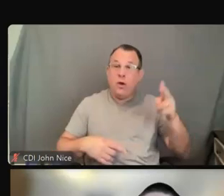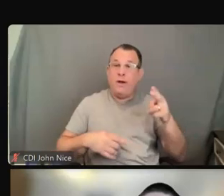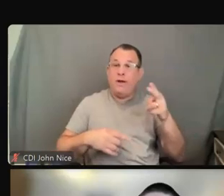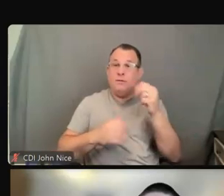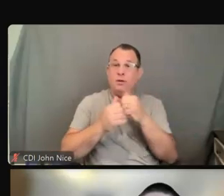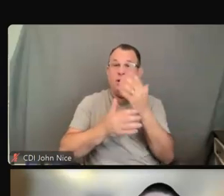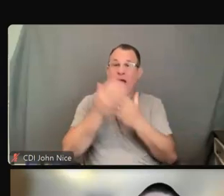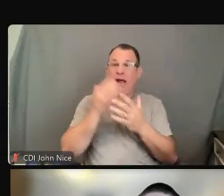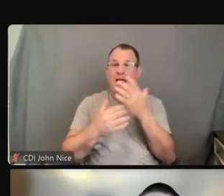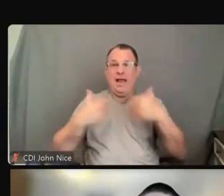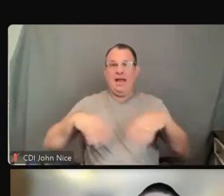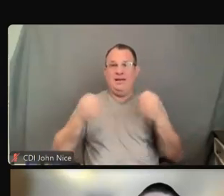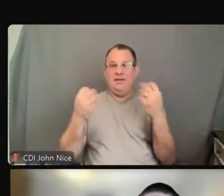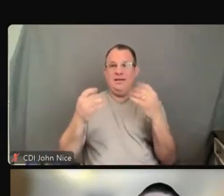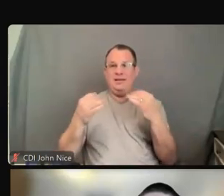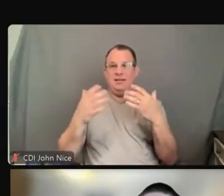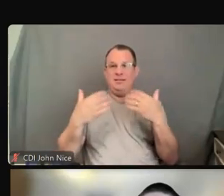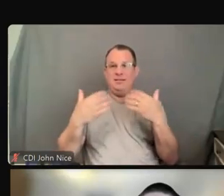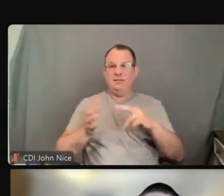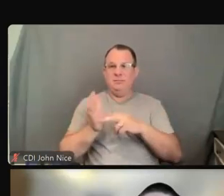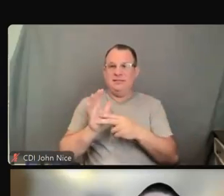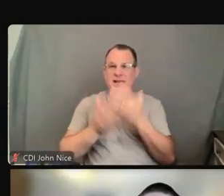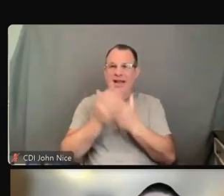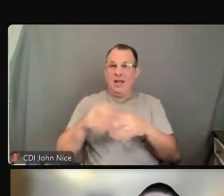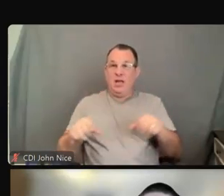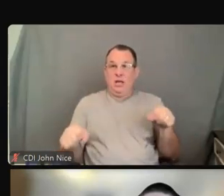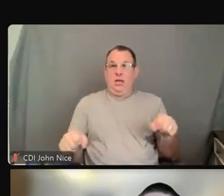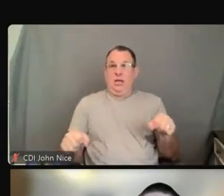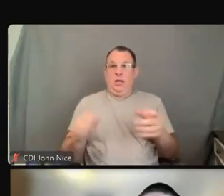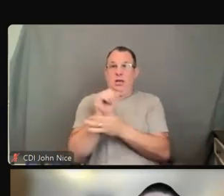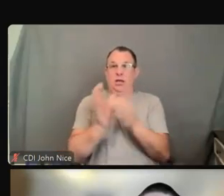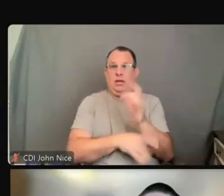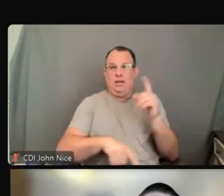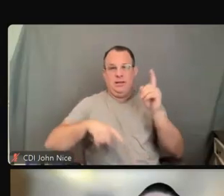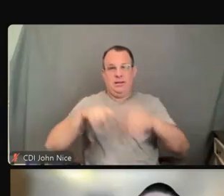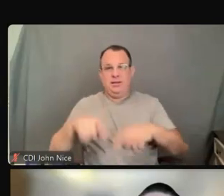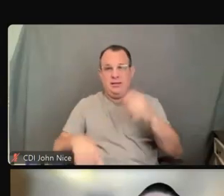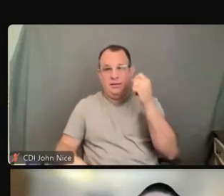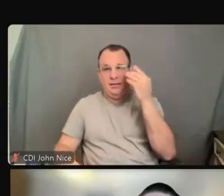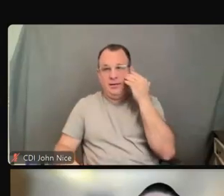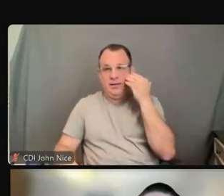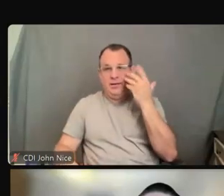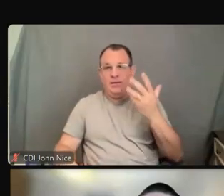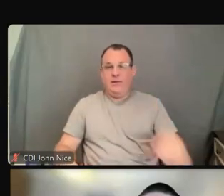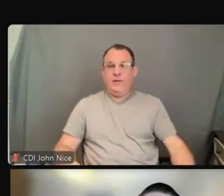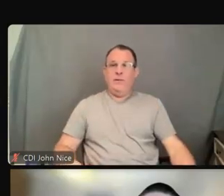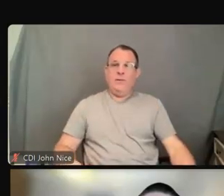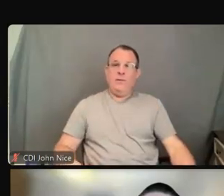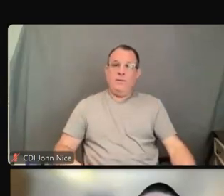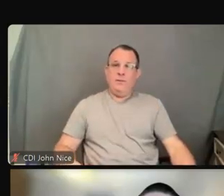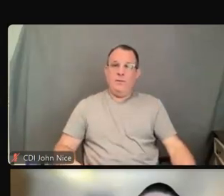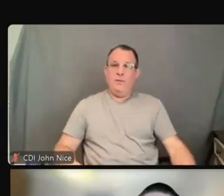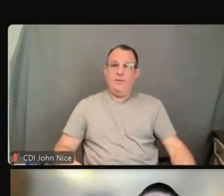their hands should not be restrained or covered in healthcare settings. I would also add that entities need to be